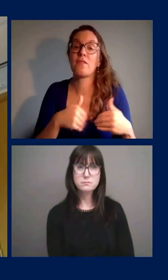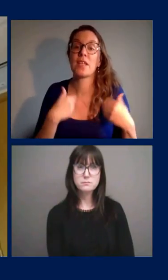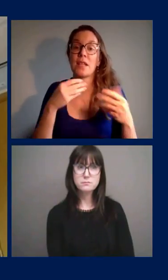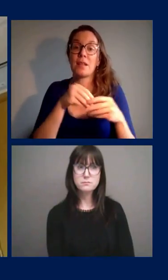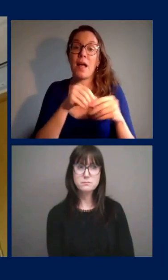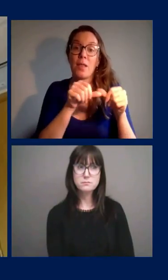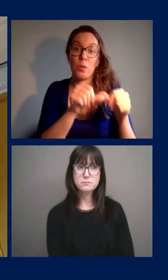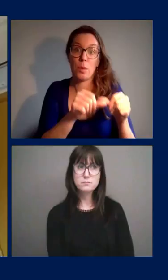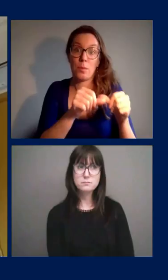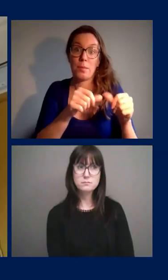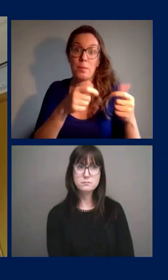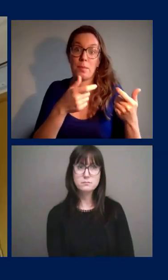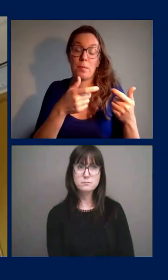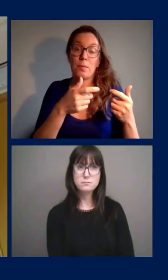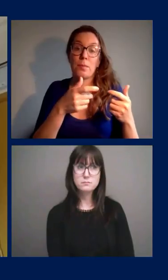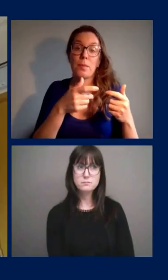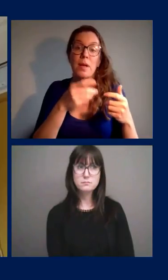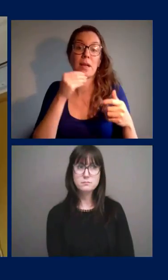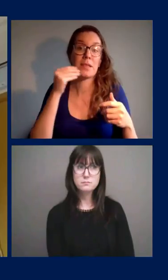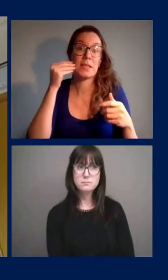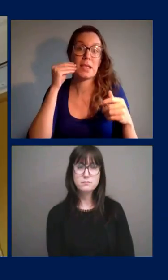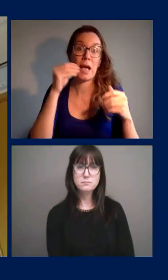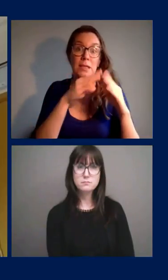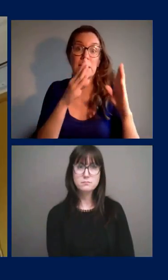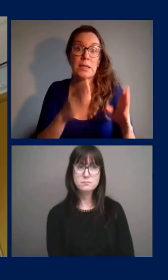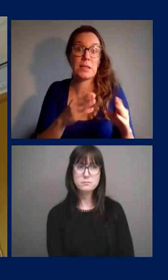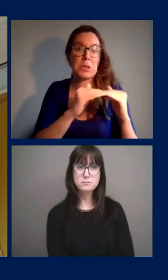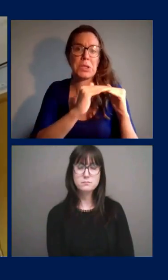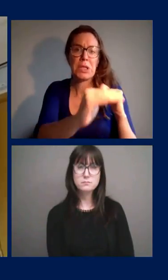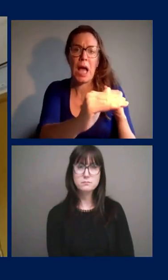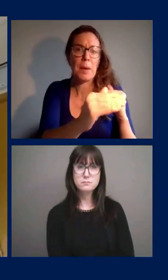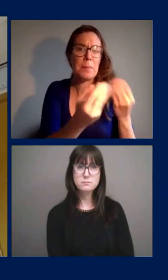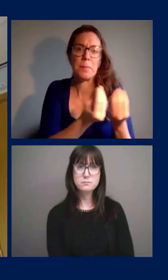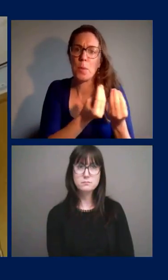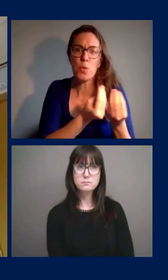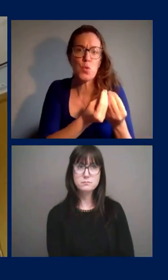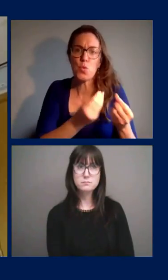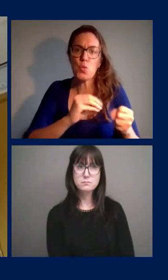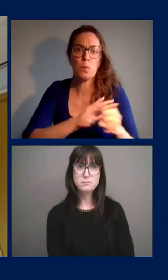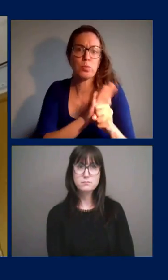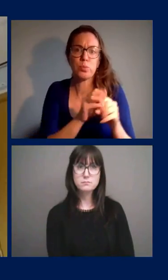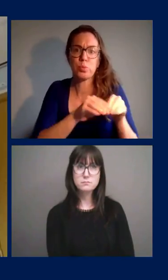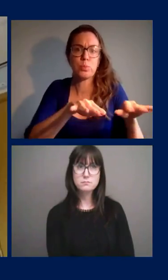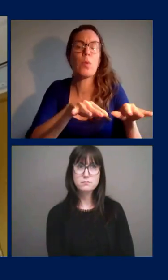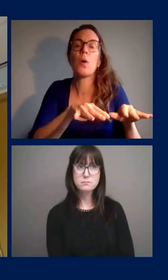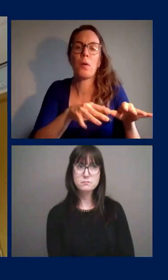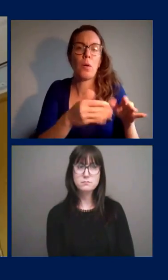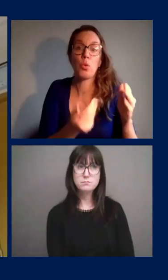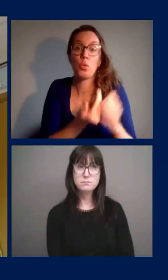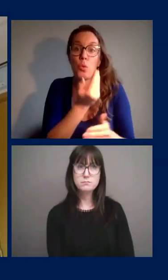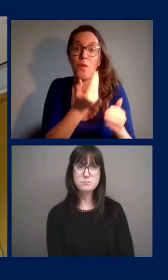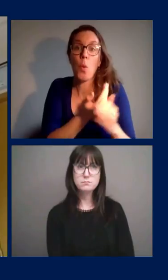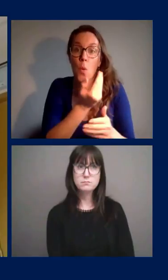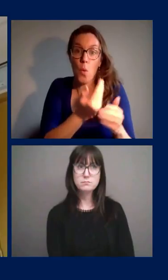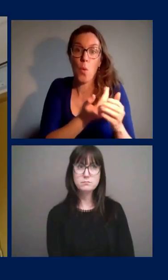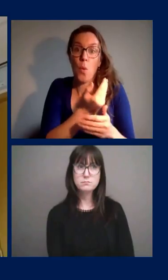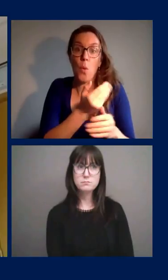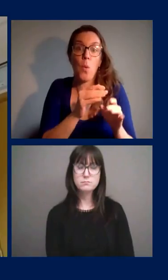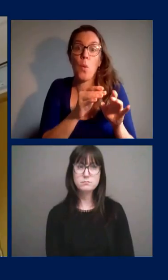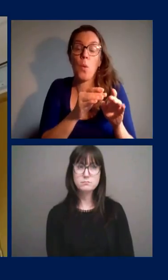uh we have not found the case that is the great view but